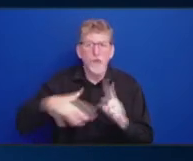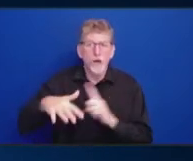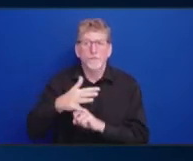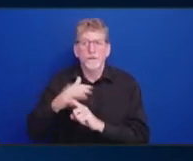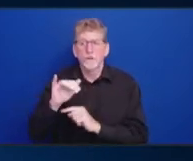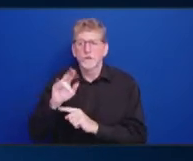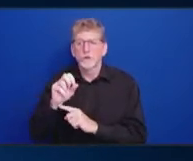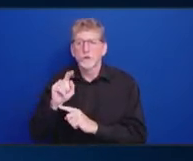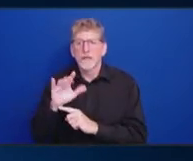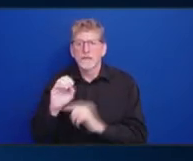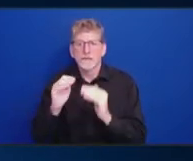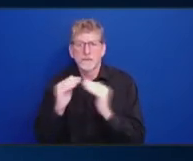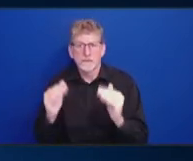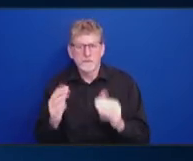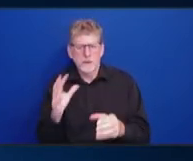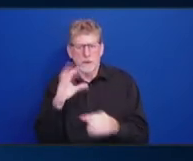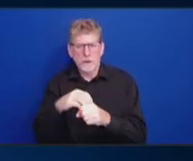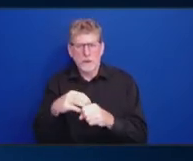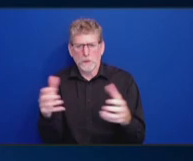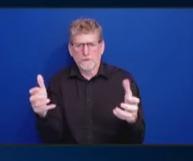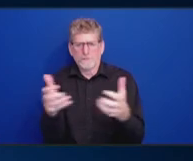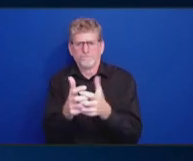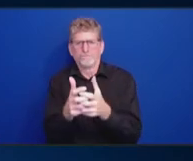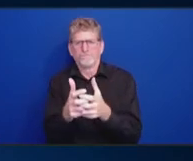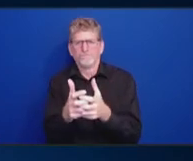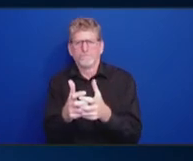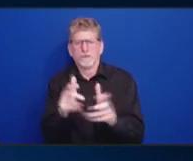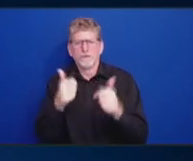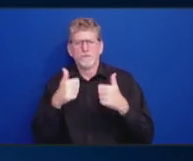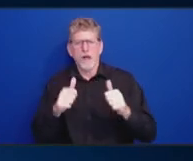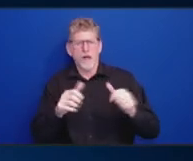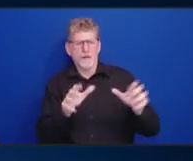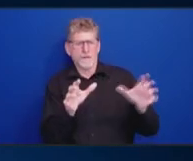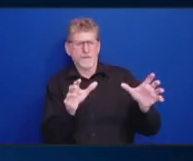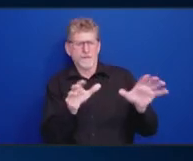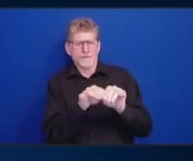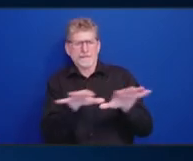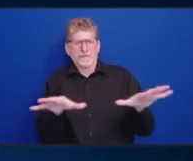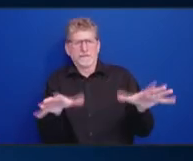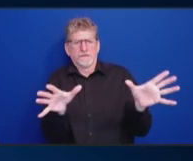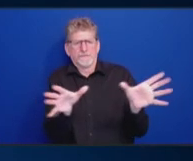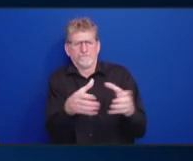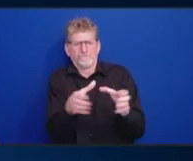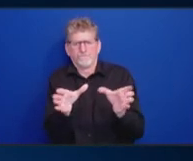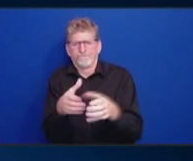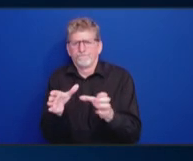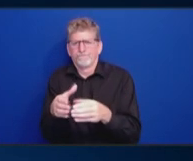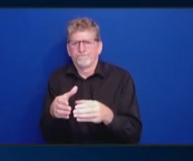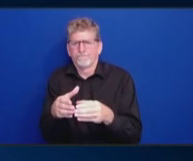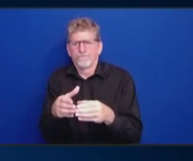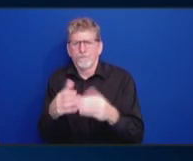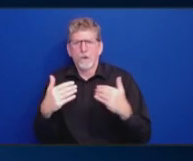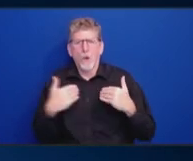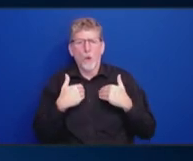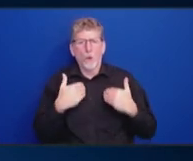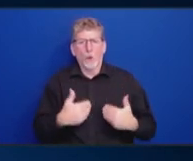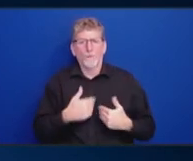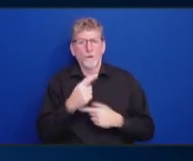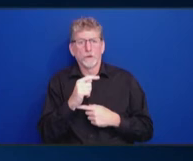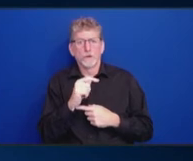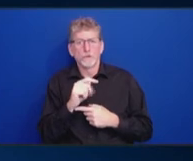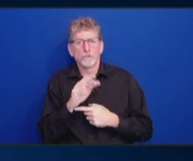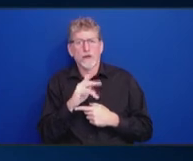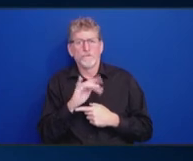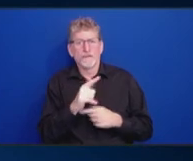other questions we could be asking in that? Potentially, could we put human trafficking under the health well-being subcommittee? So, these are